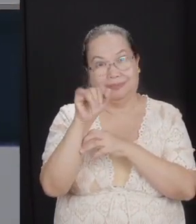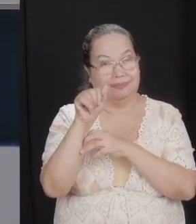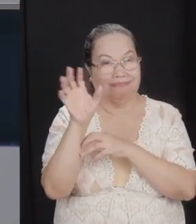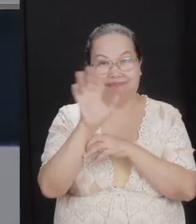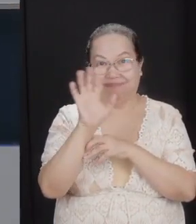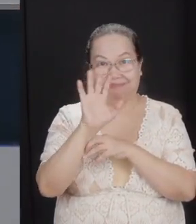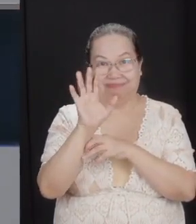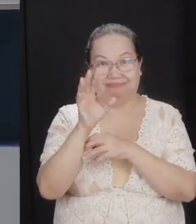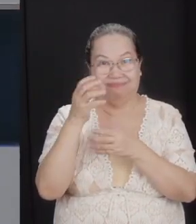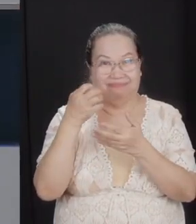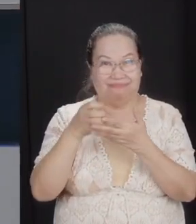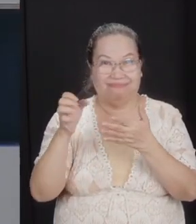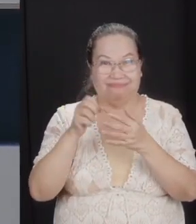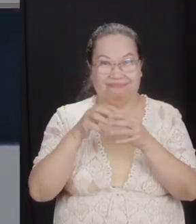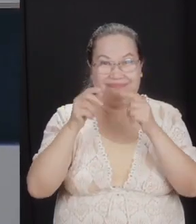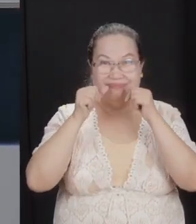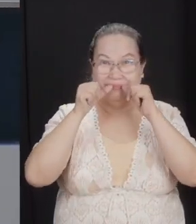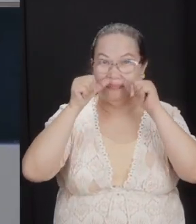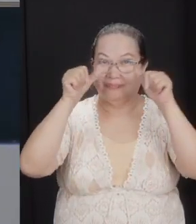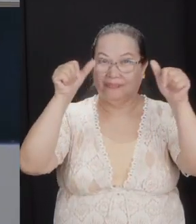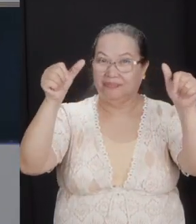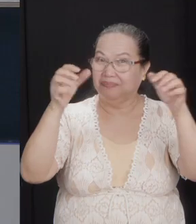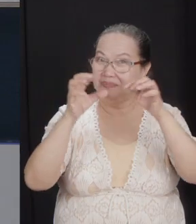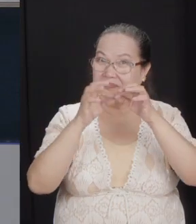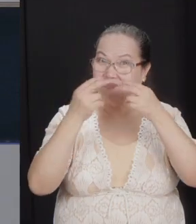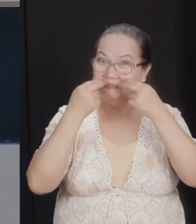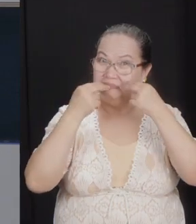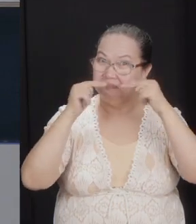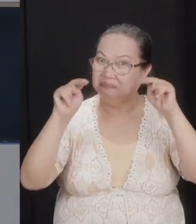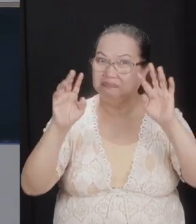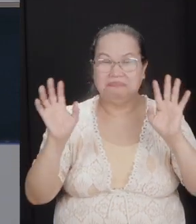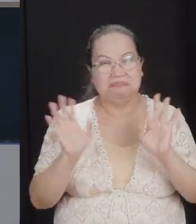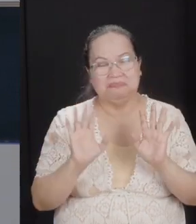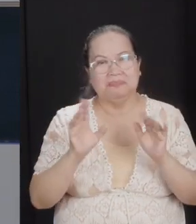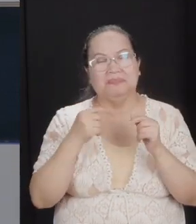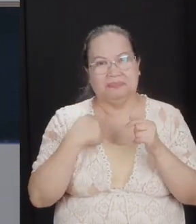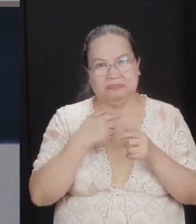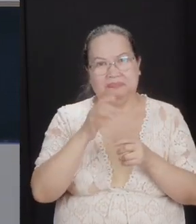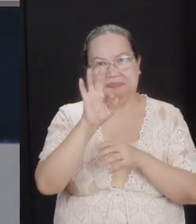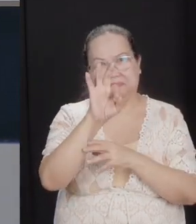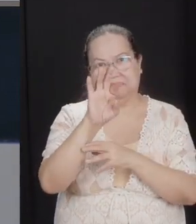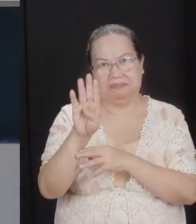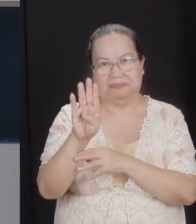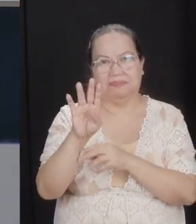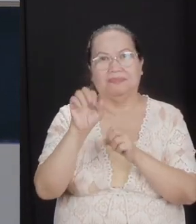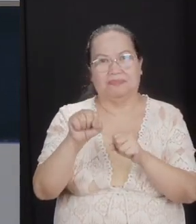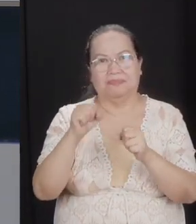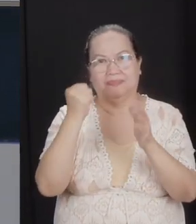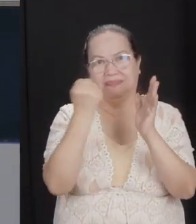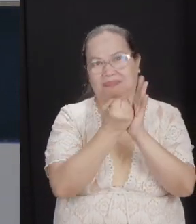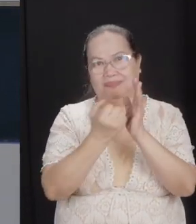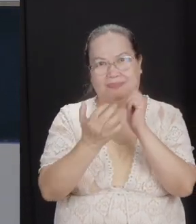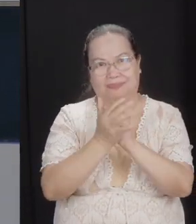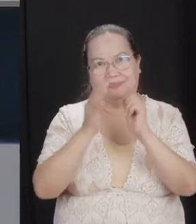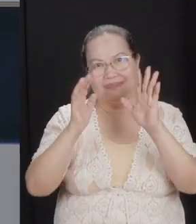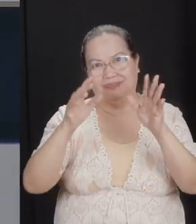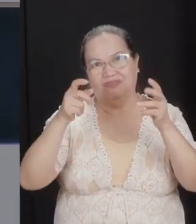need expensive press relations officers. You don't need to hire them. You just go on Facebook and you can crucify someone.